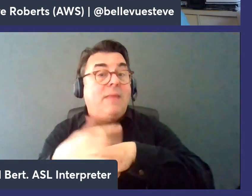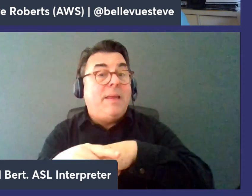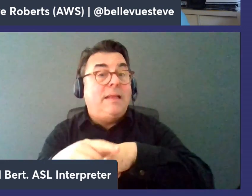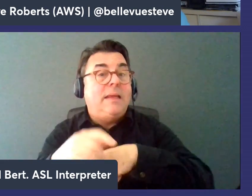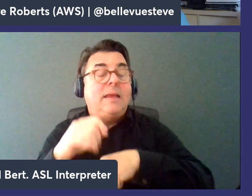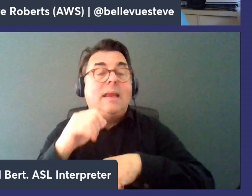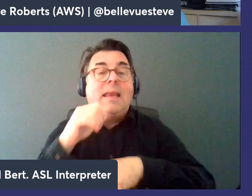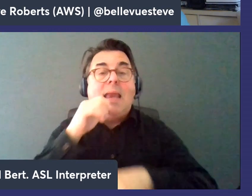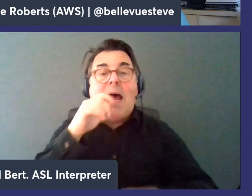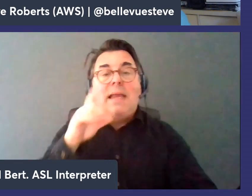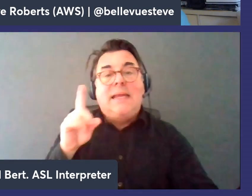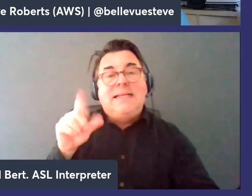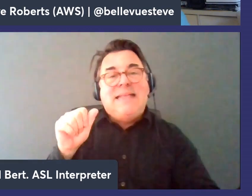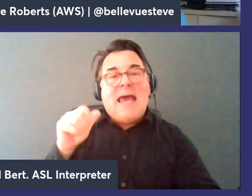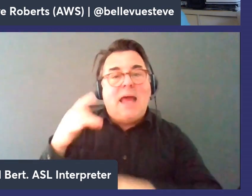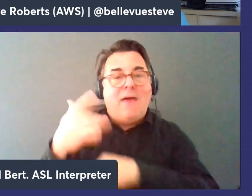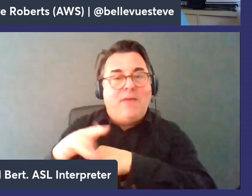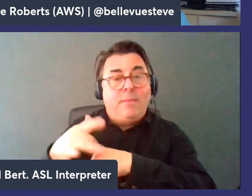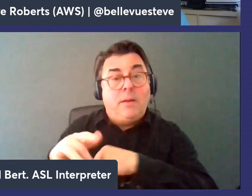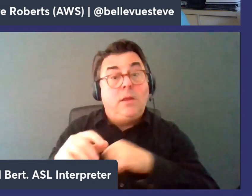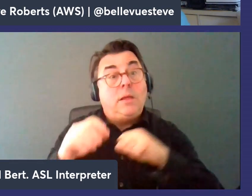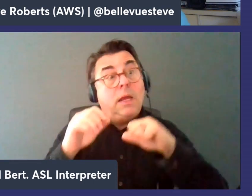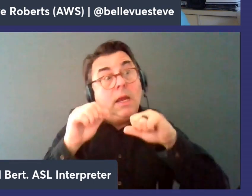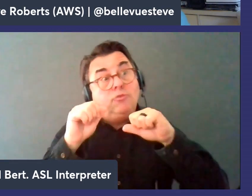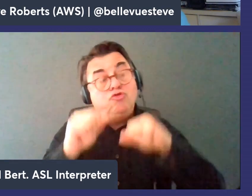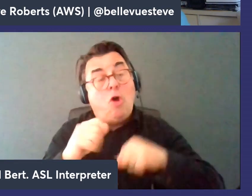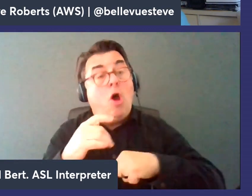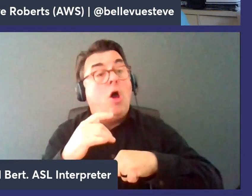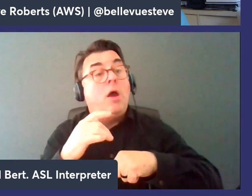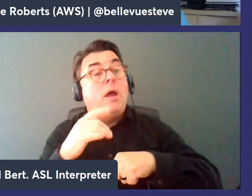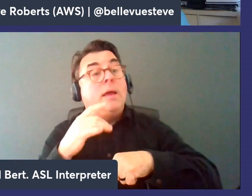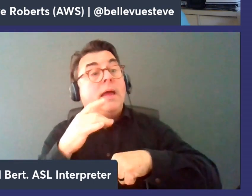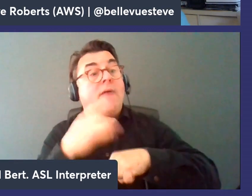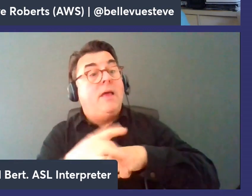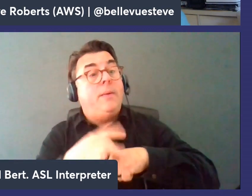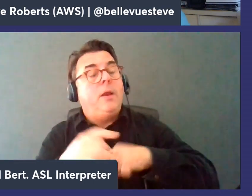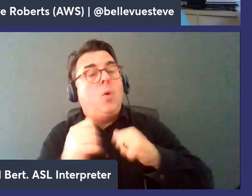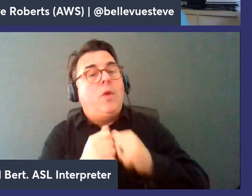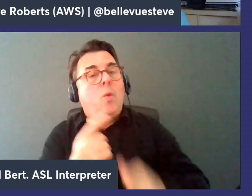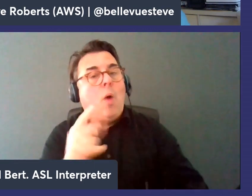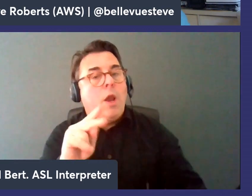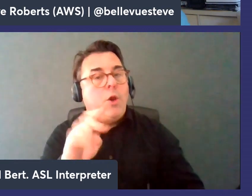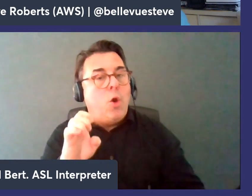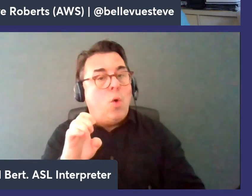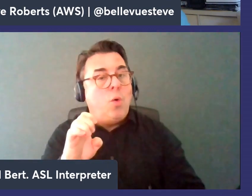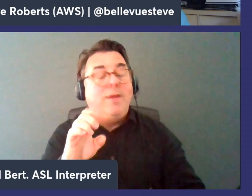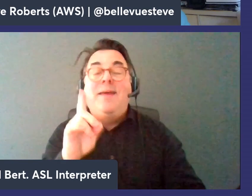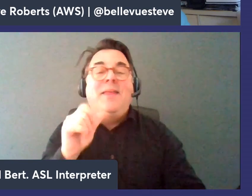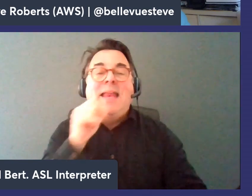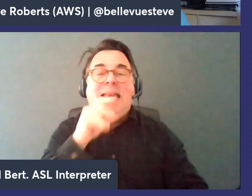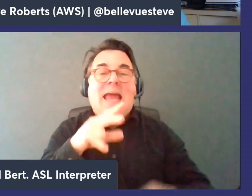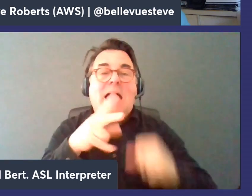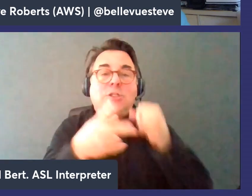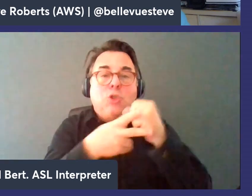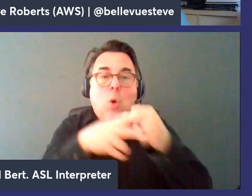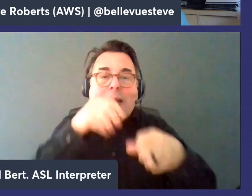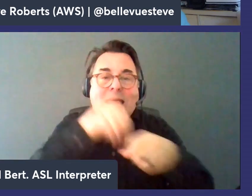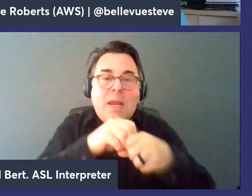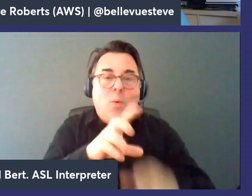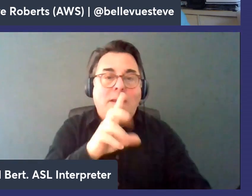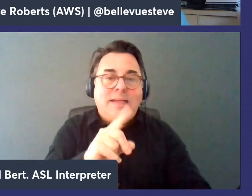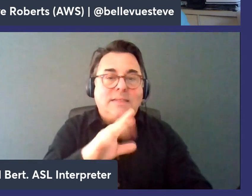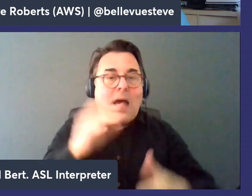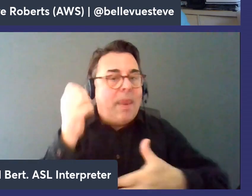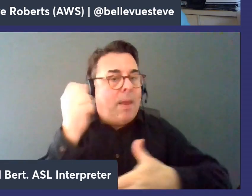data durability here you could get strong durability with just one node because the data is not stored on disk on that node on the primary